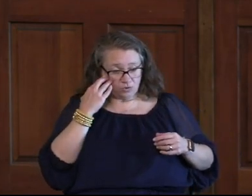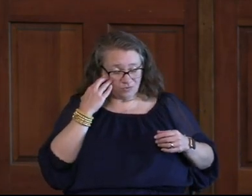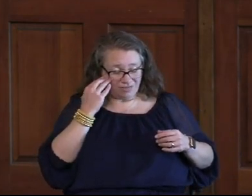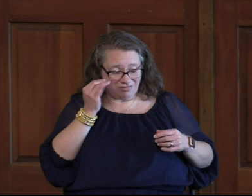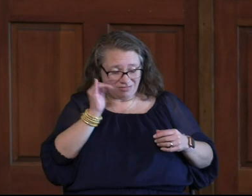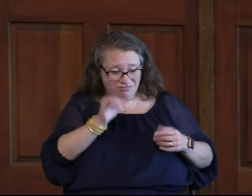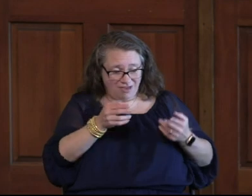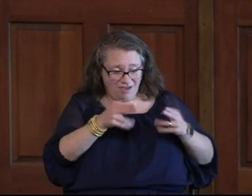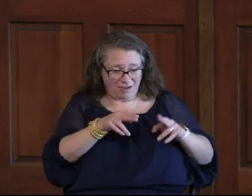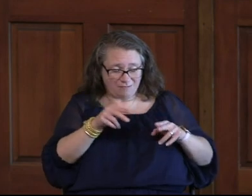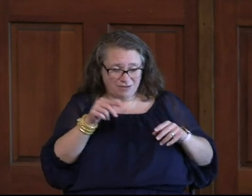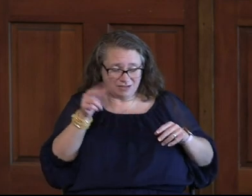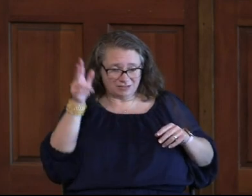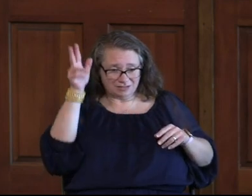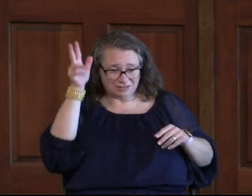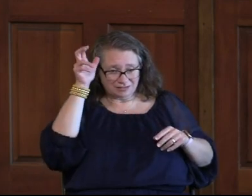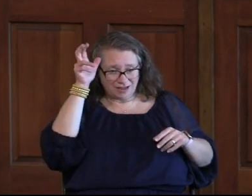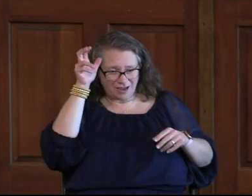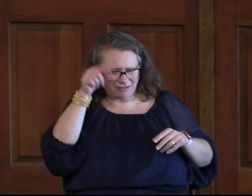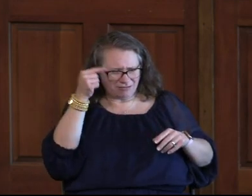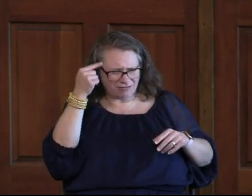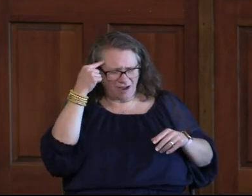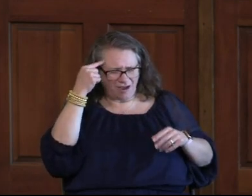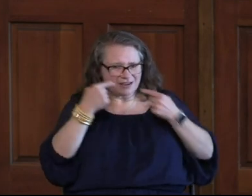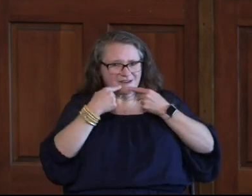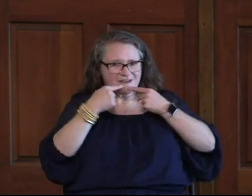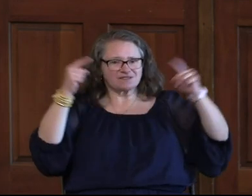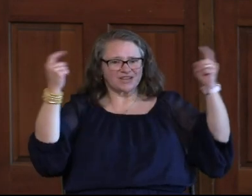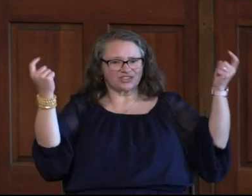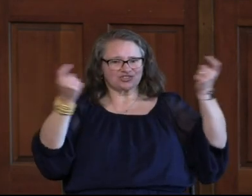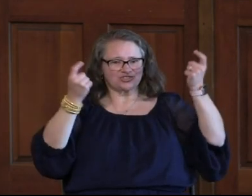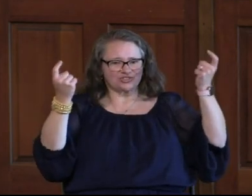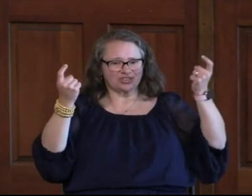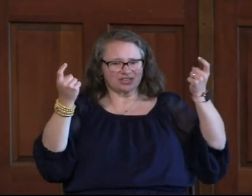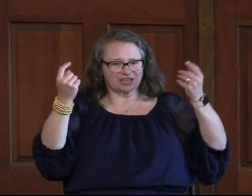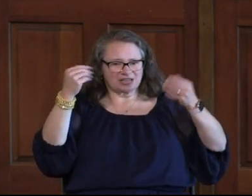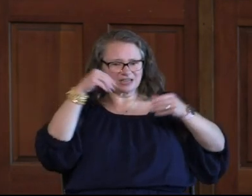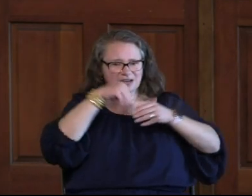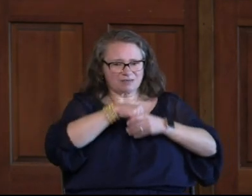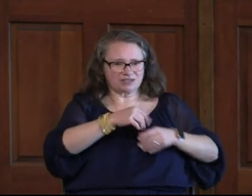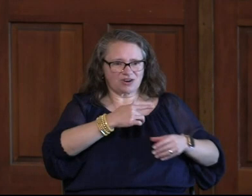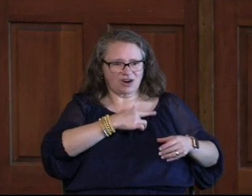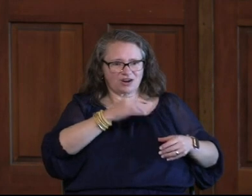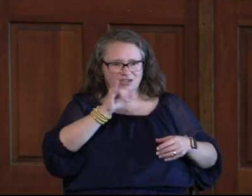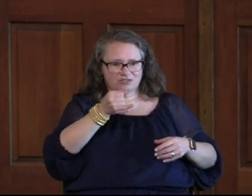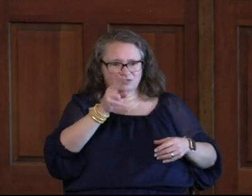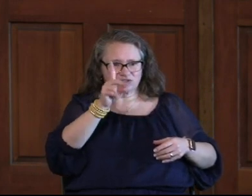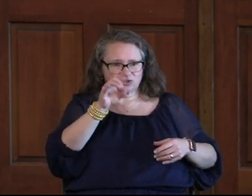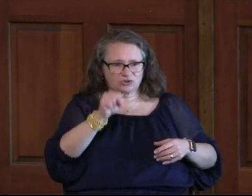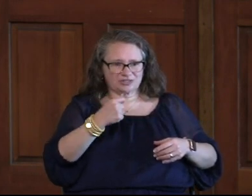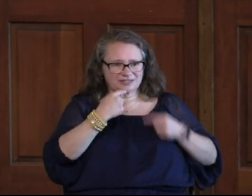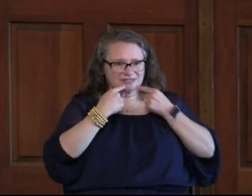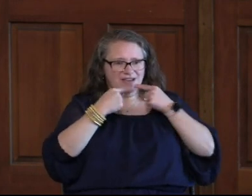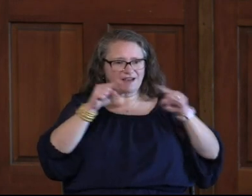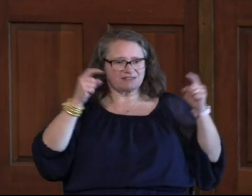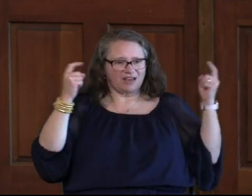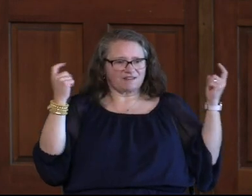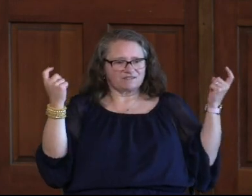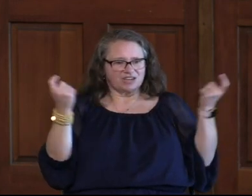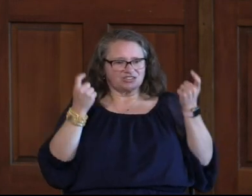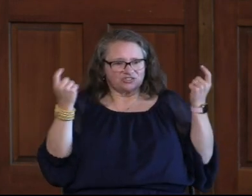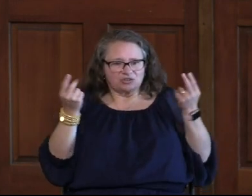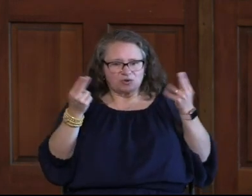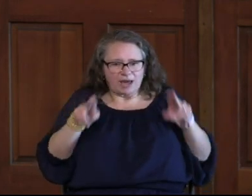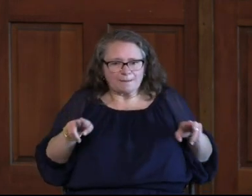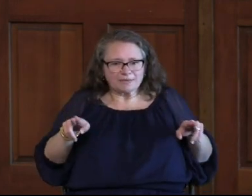Act That Satan He Thought He Had Victory Right He Came Into The Heart Of Judas Iscariot And He Is Like I Got The Victory What